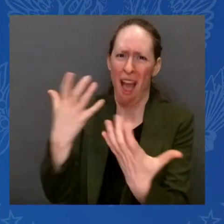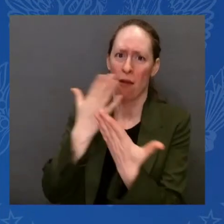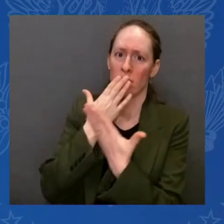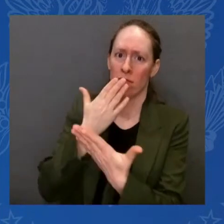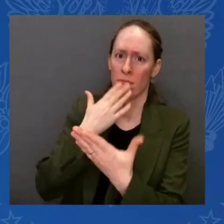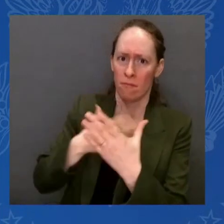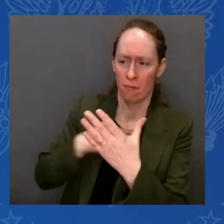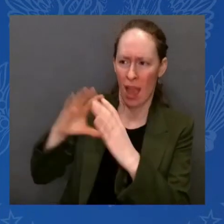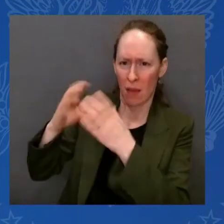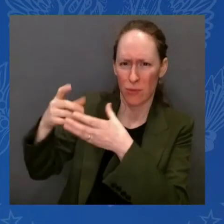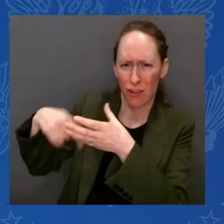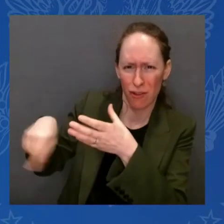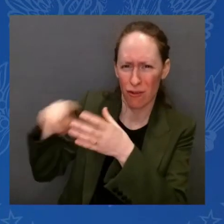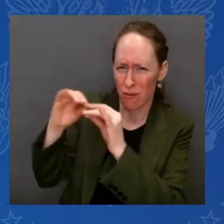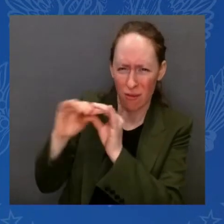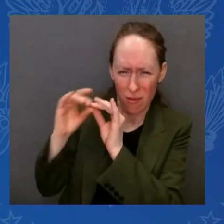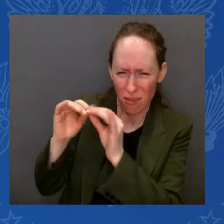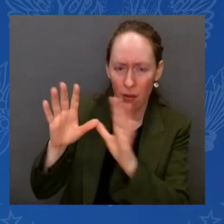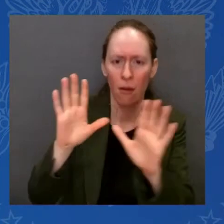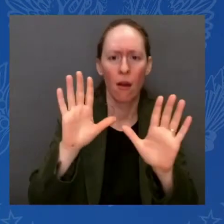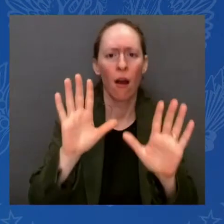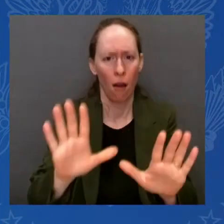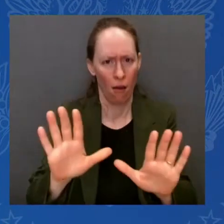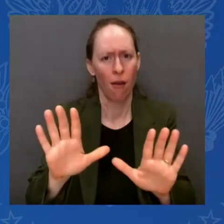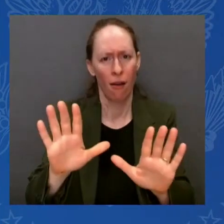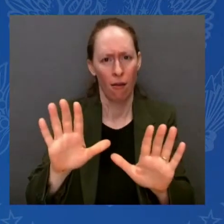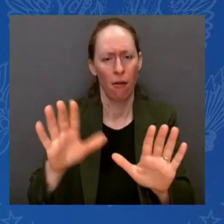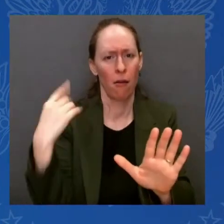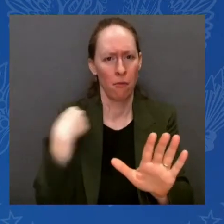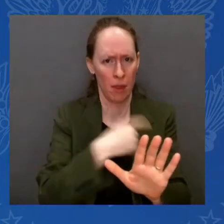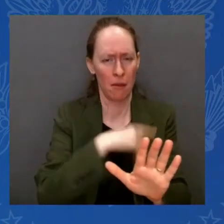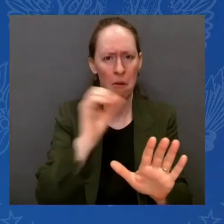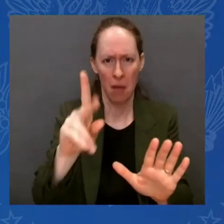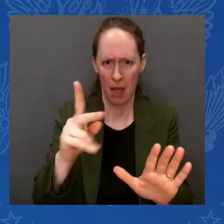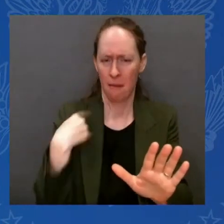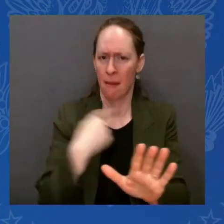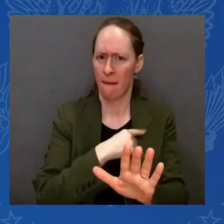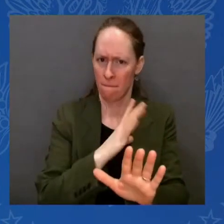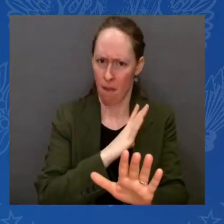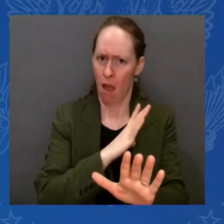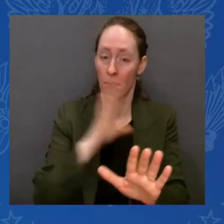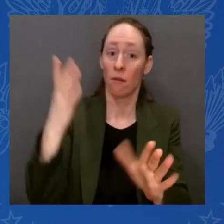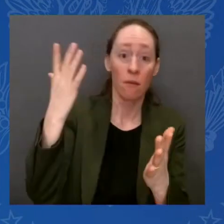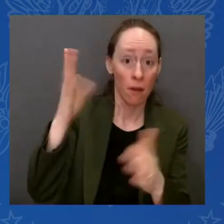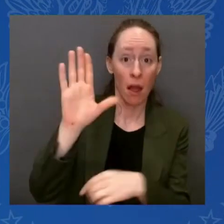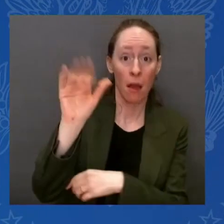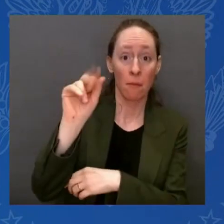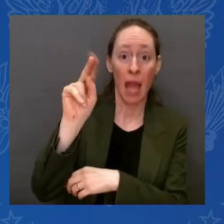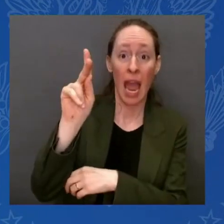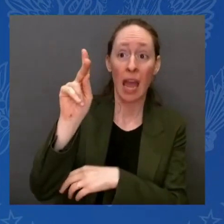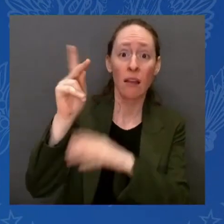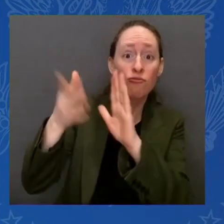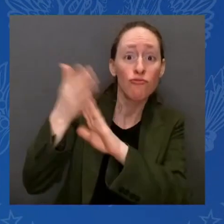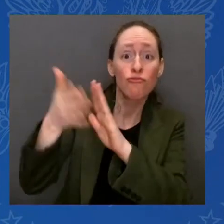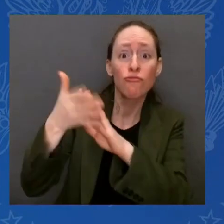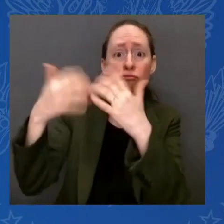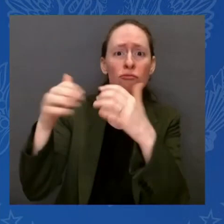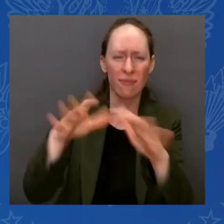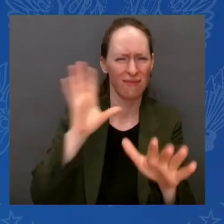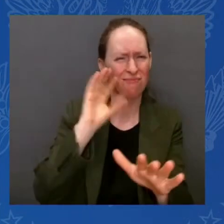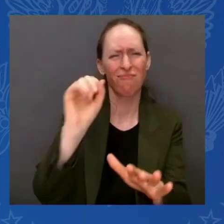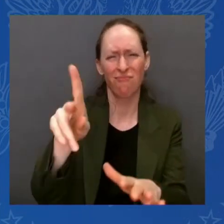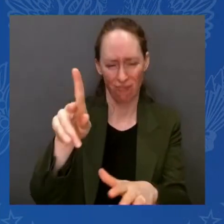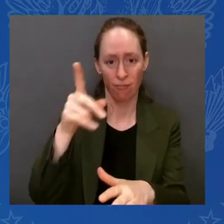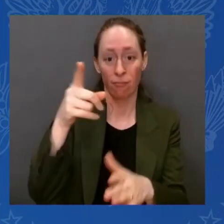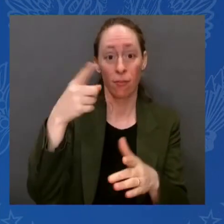Your deposits will be there when you need them. Small businesses across the country the deposit accounts at these banks can breathe easier,